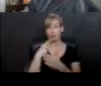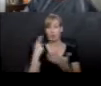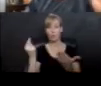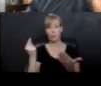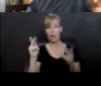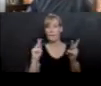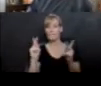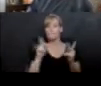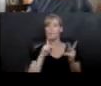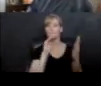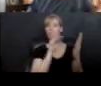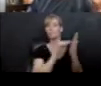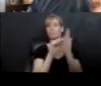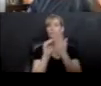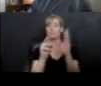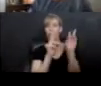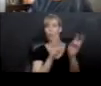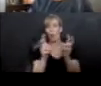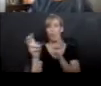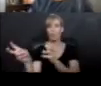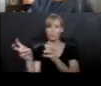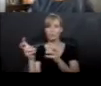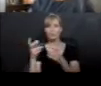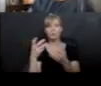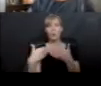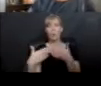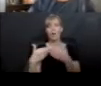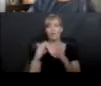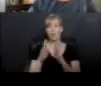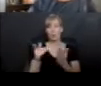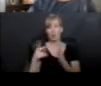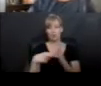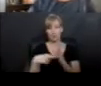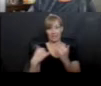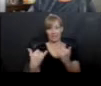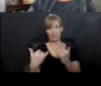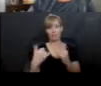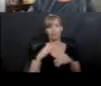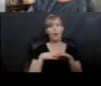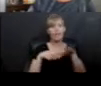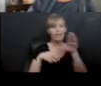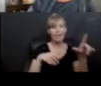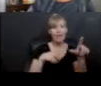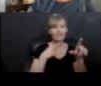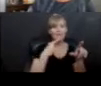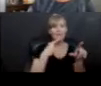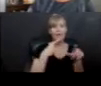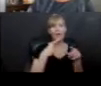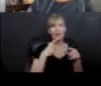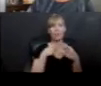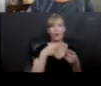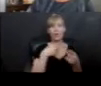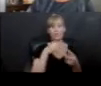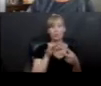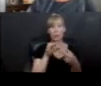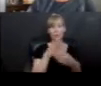from different, like whatever they're reading at the moment, right? So this one on the upper left, when given the choice between being right and being kind,